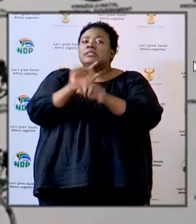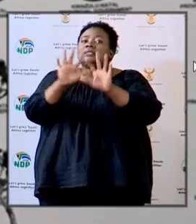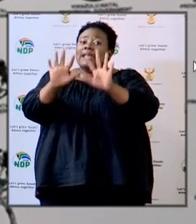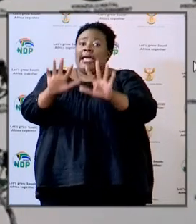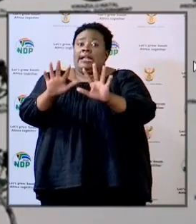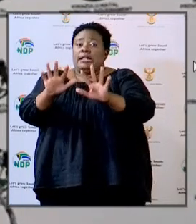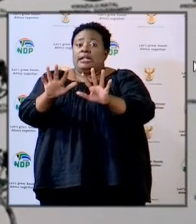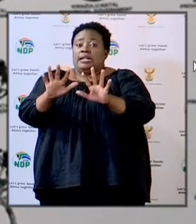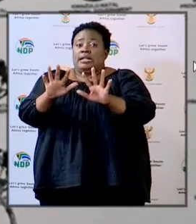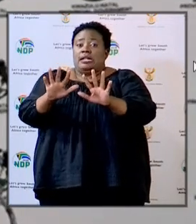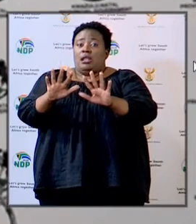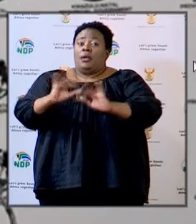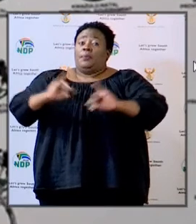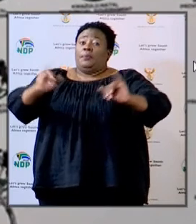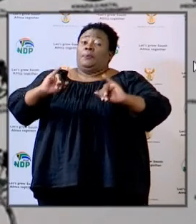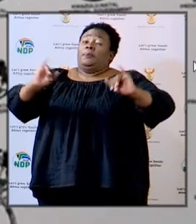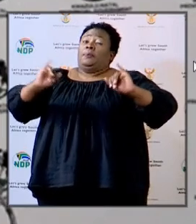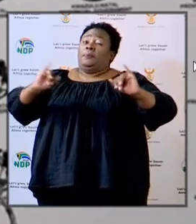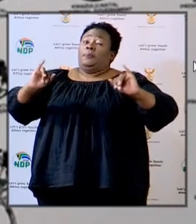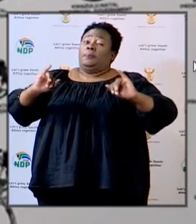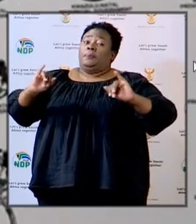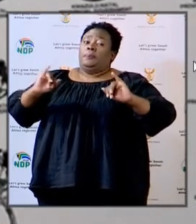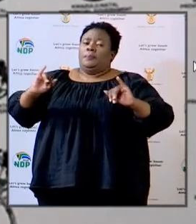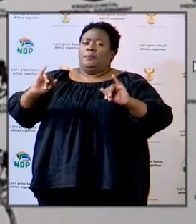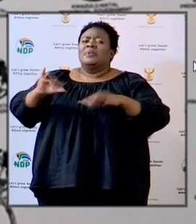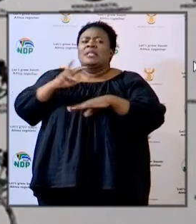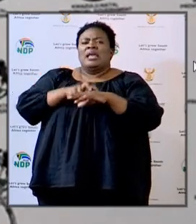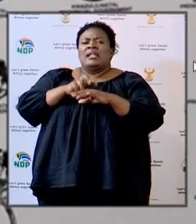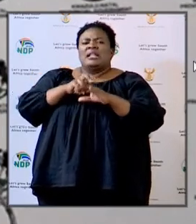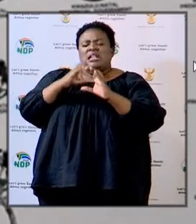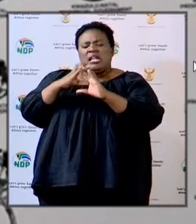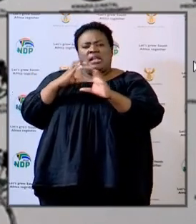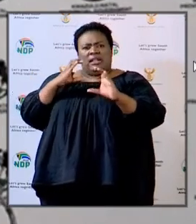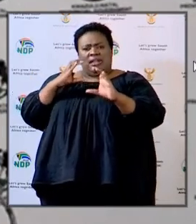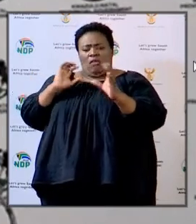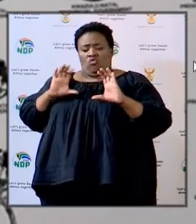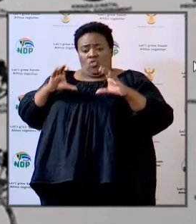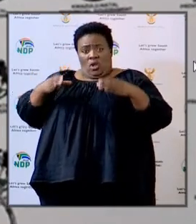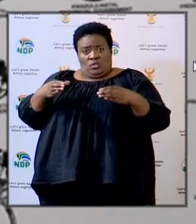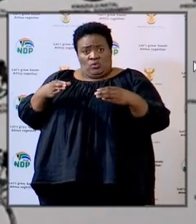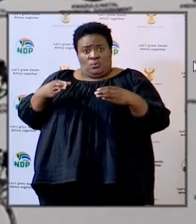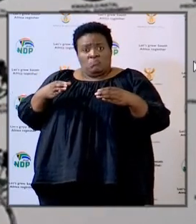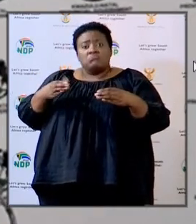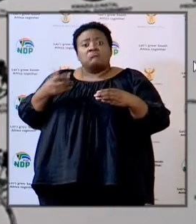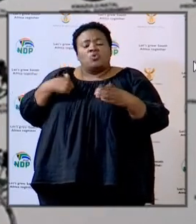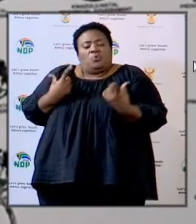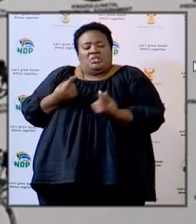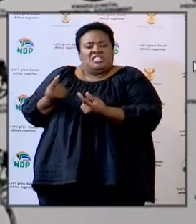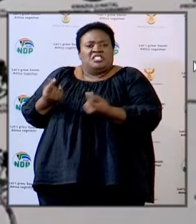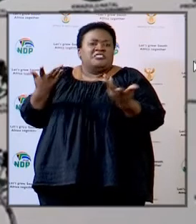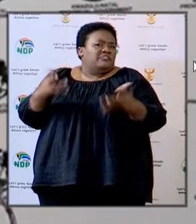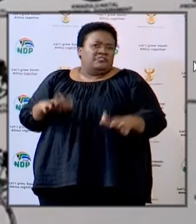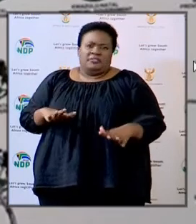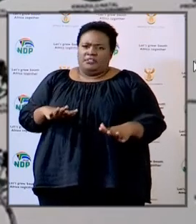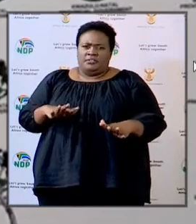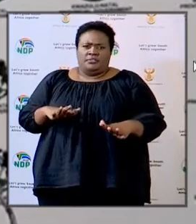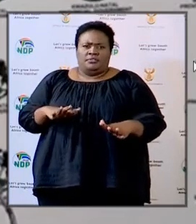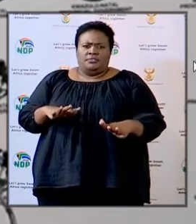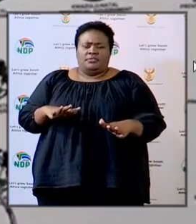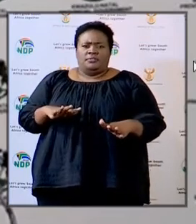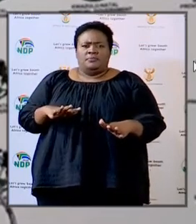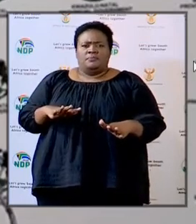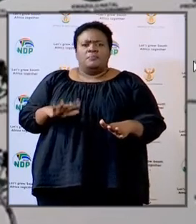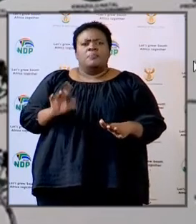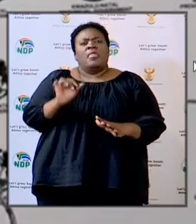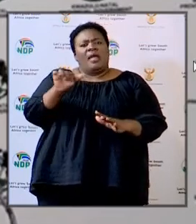10 that were really in need of mobile classrooms which we have provided and completed the rest